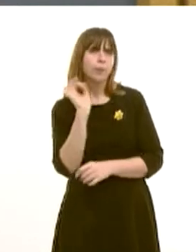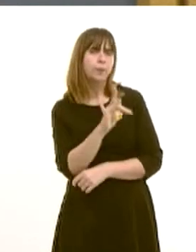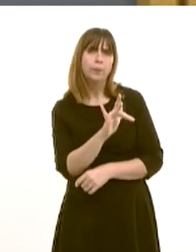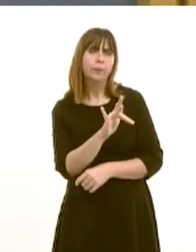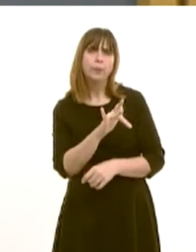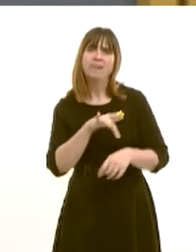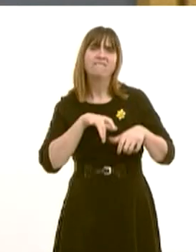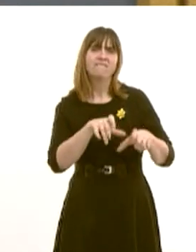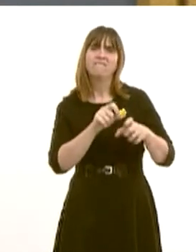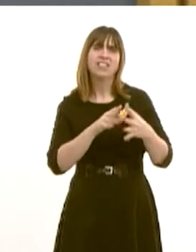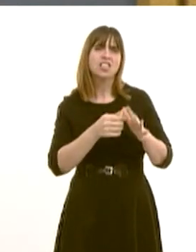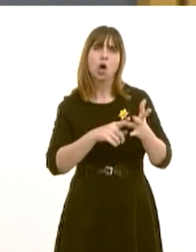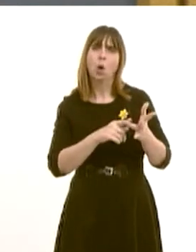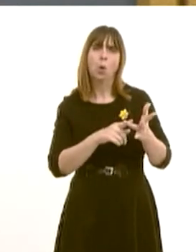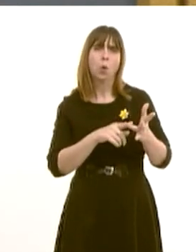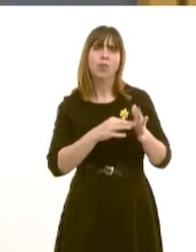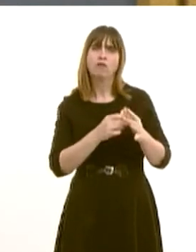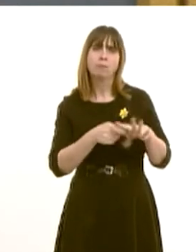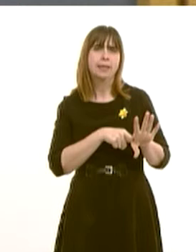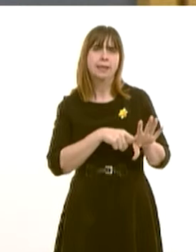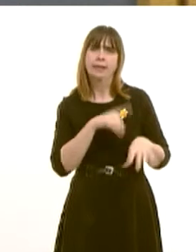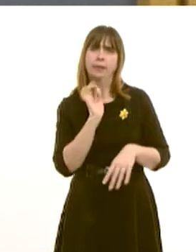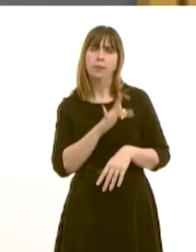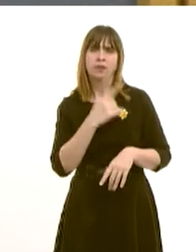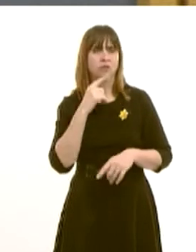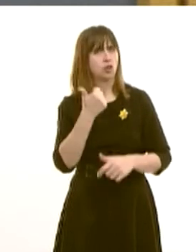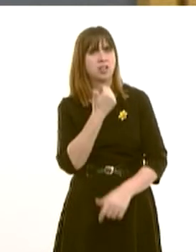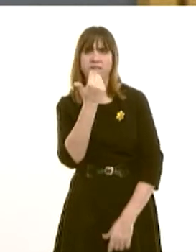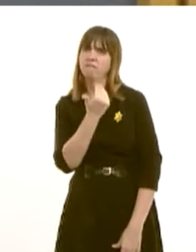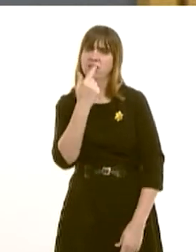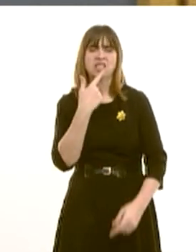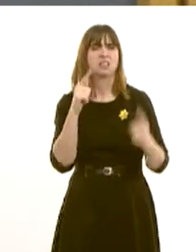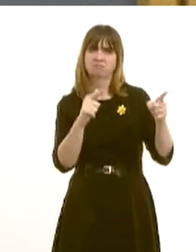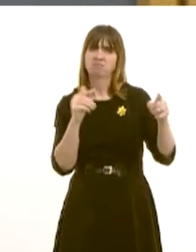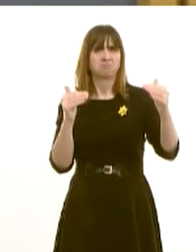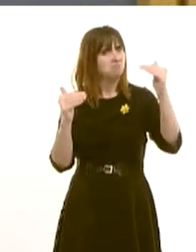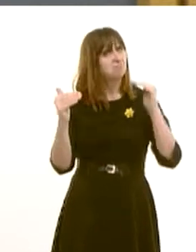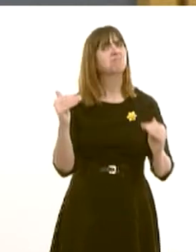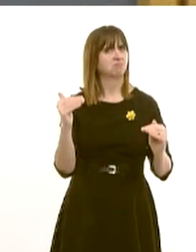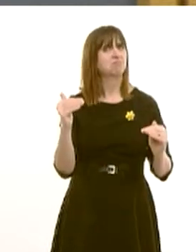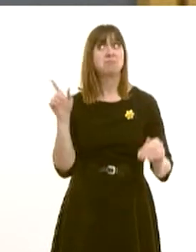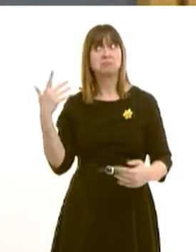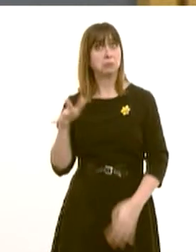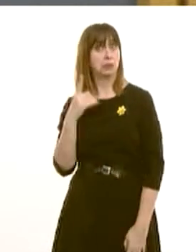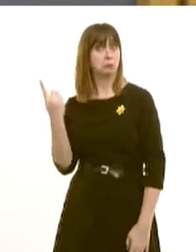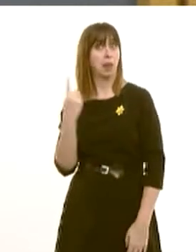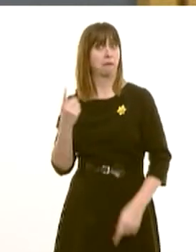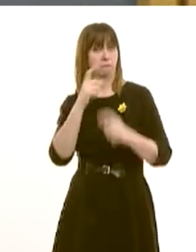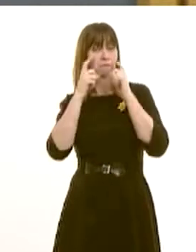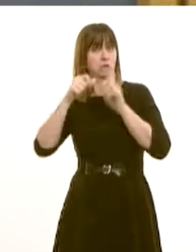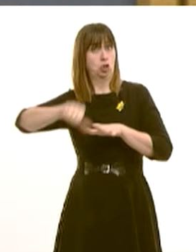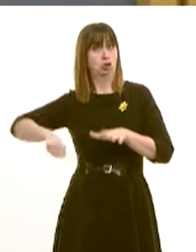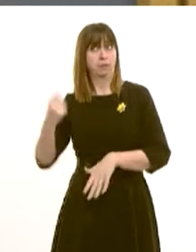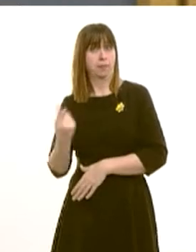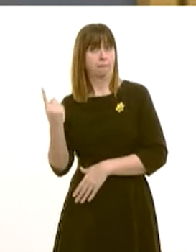for his mother. He said that it was entirely inadequate. Those were his words. And since then, many staff, patients and the